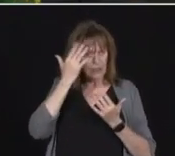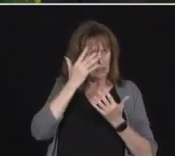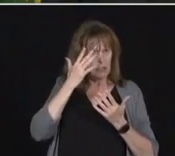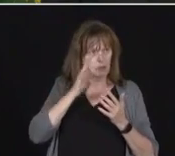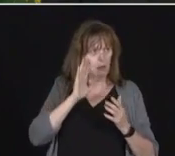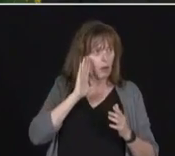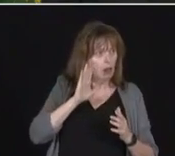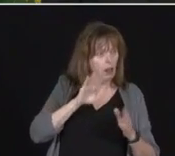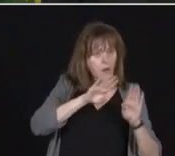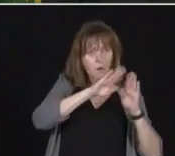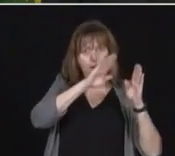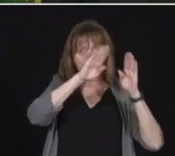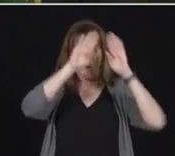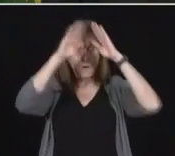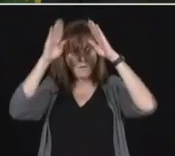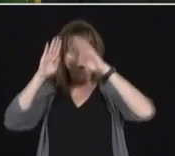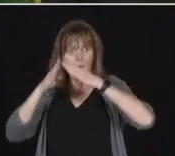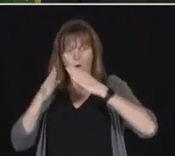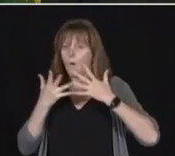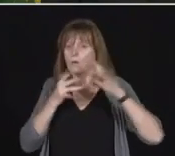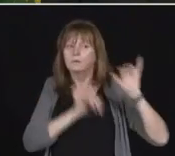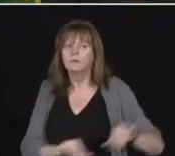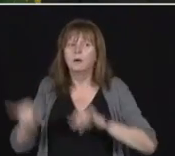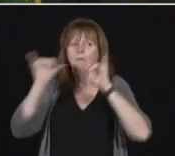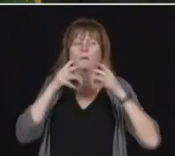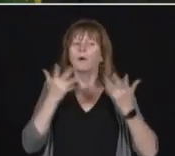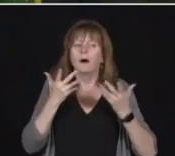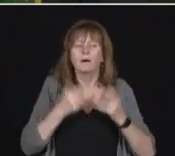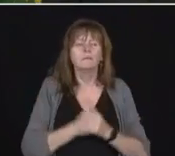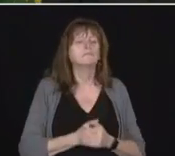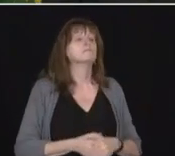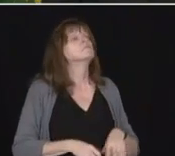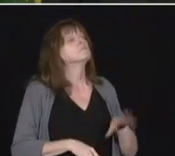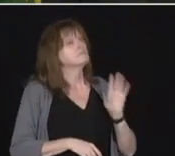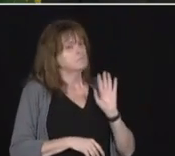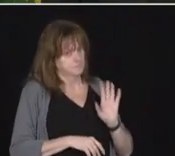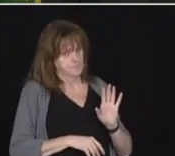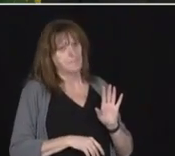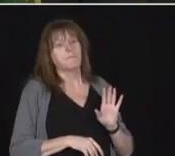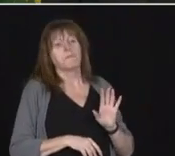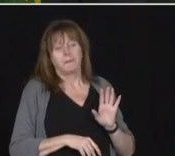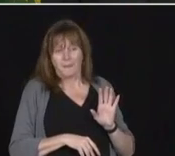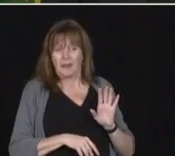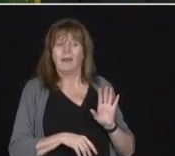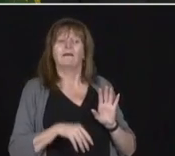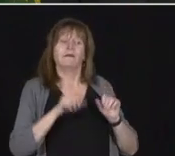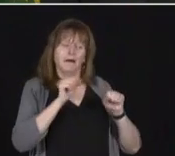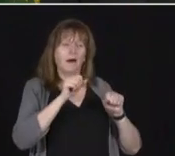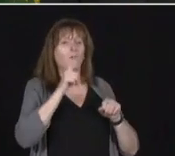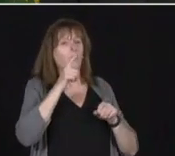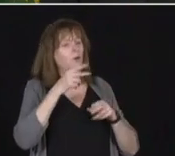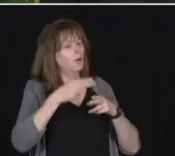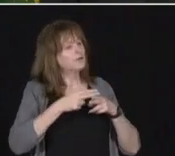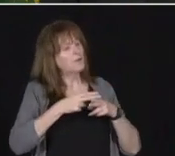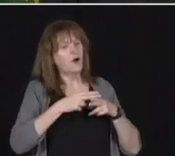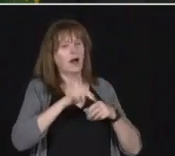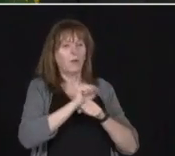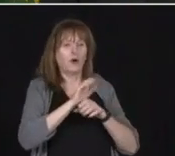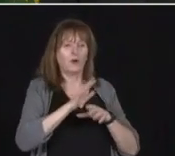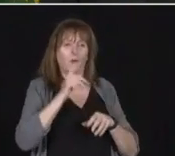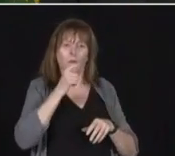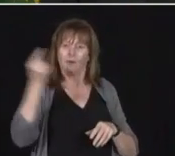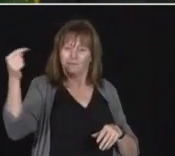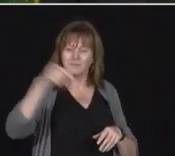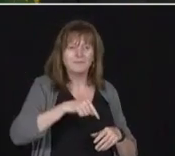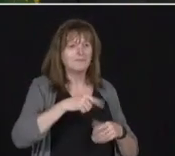more regionally focused reopening? Well, we've seen a spike with the migrant workers, temporary workers that have come here. And I'll tell you what